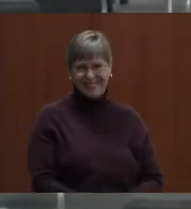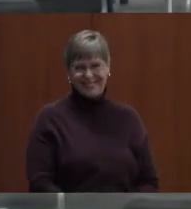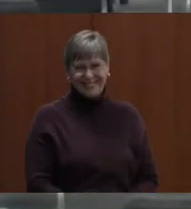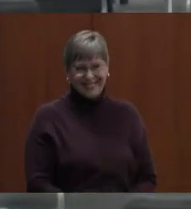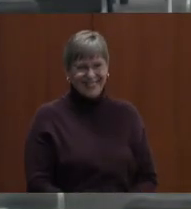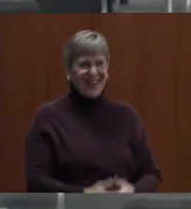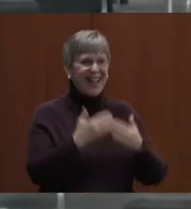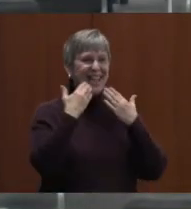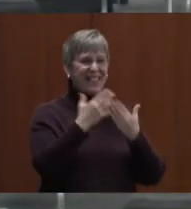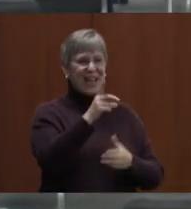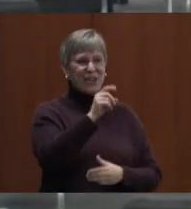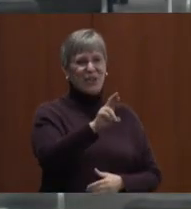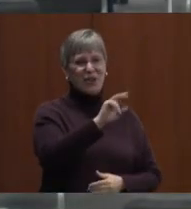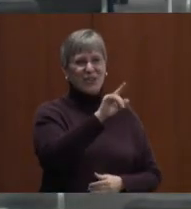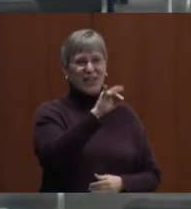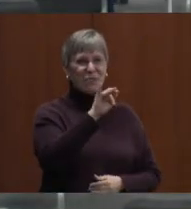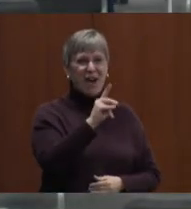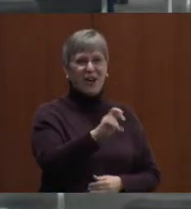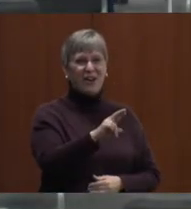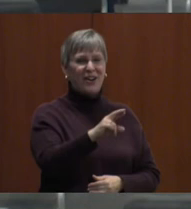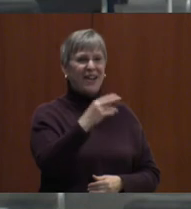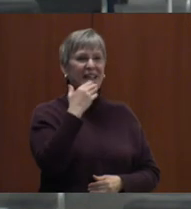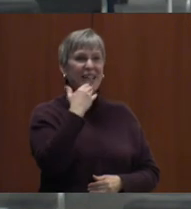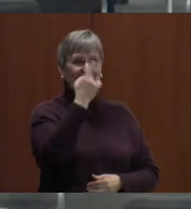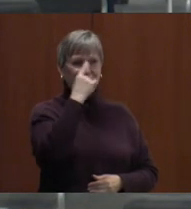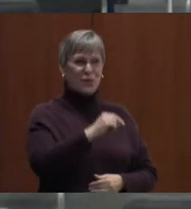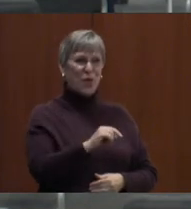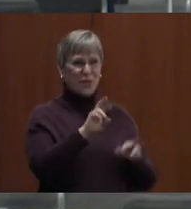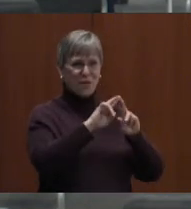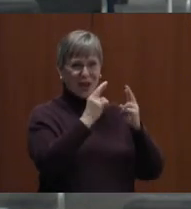Thank you, Dr. Zetmeyer. Thank you for the Fasnachts.